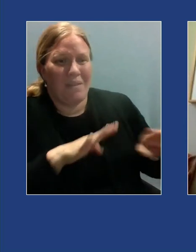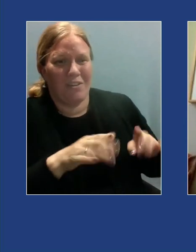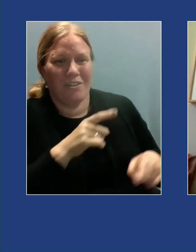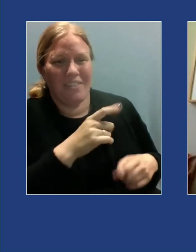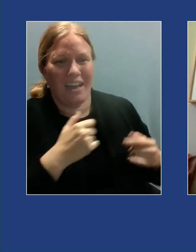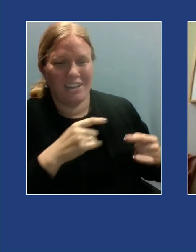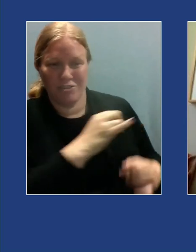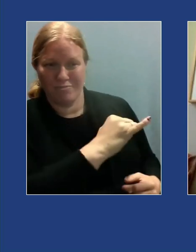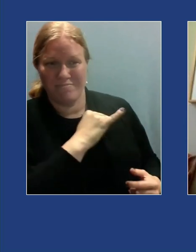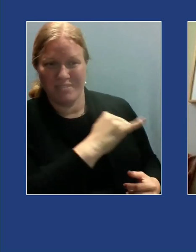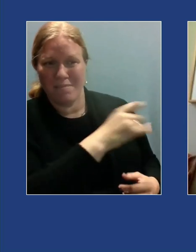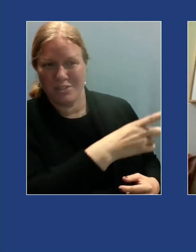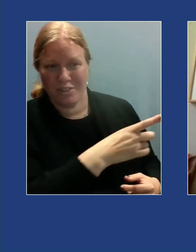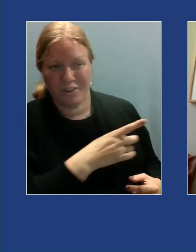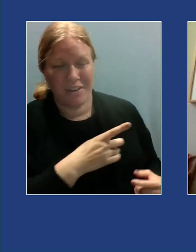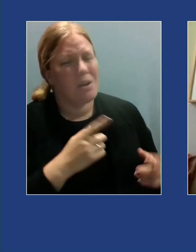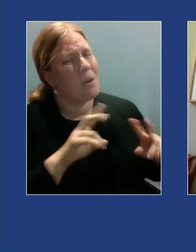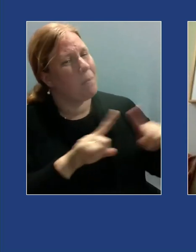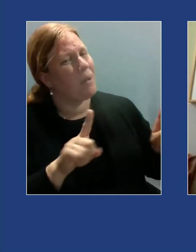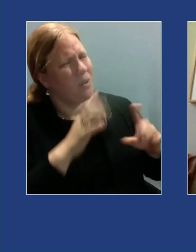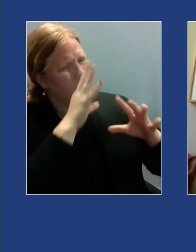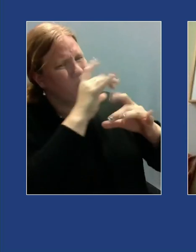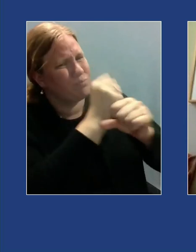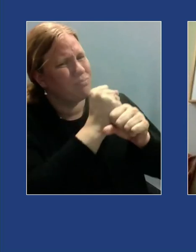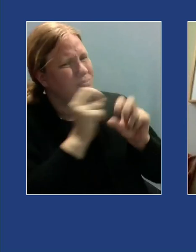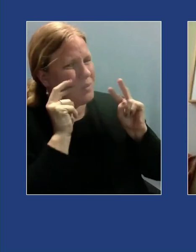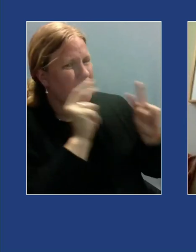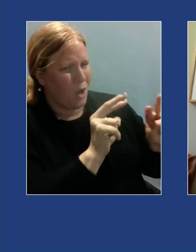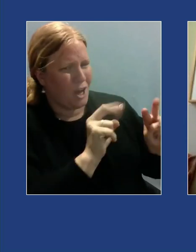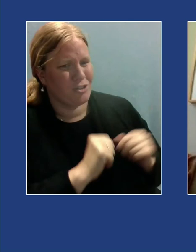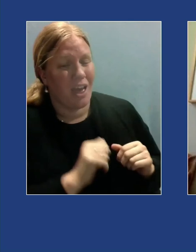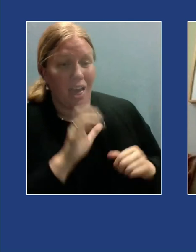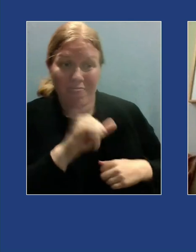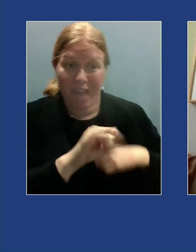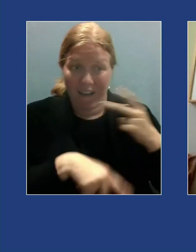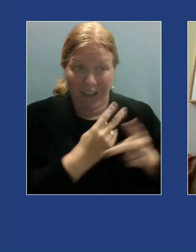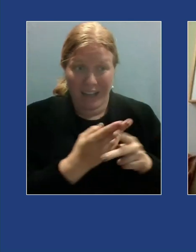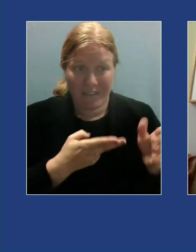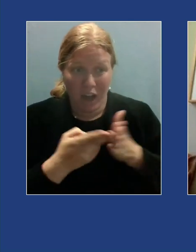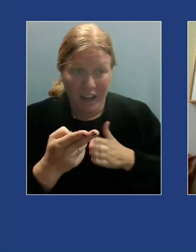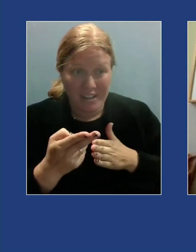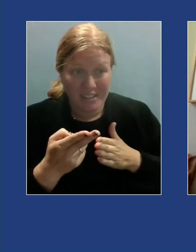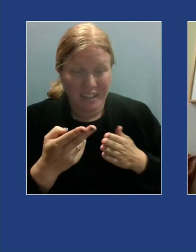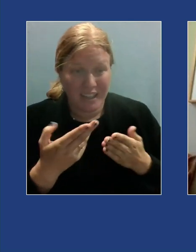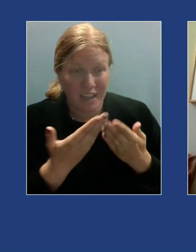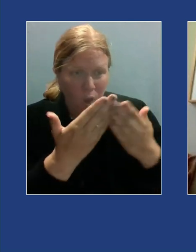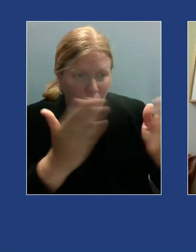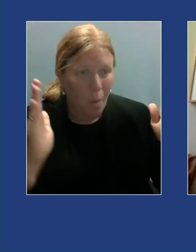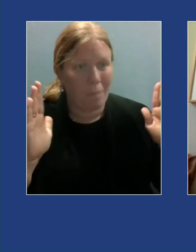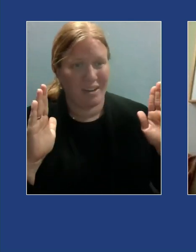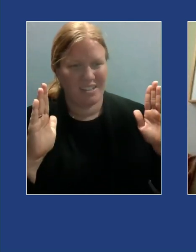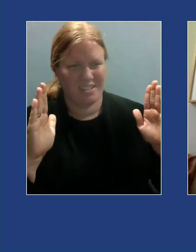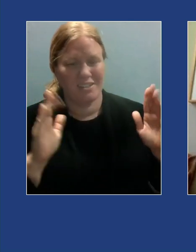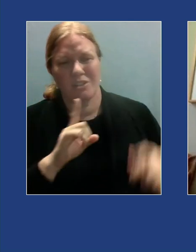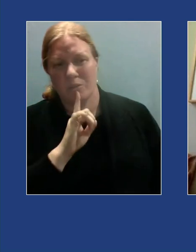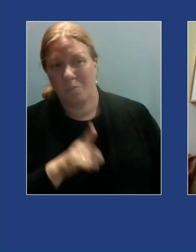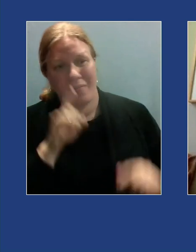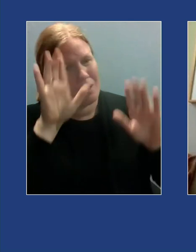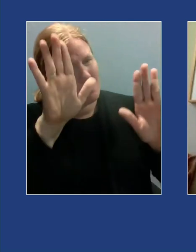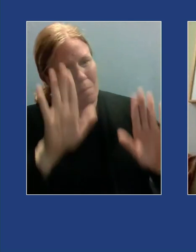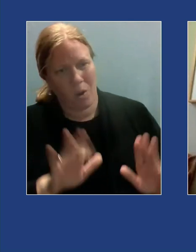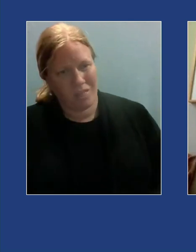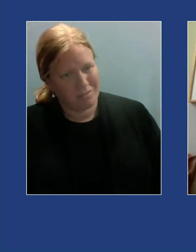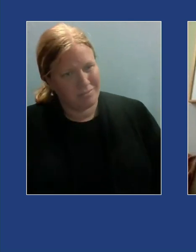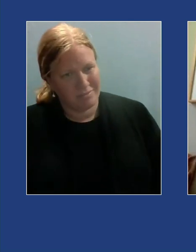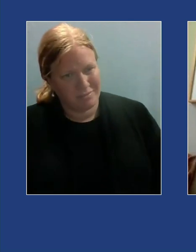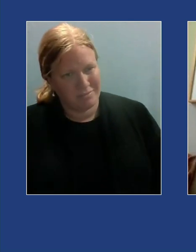on her and really an inspiration to me that kind of honesty and openness and approach to life is quite remarkable for all of us this